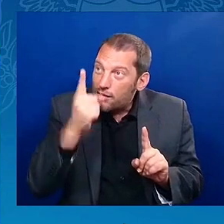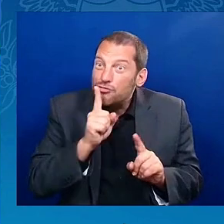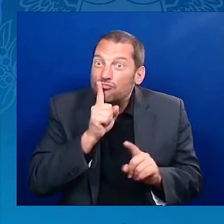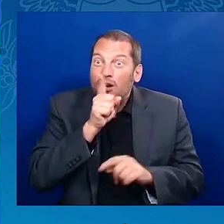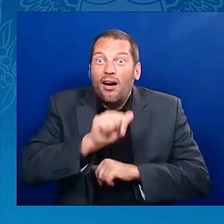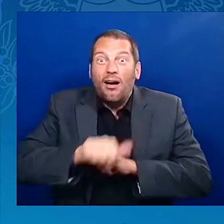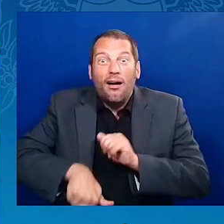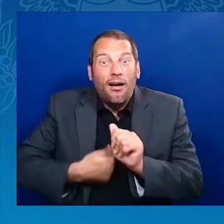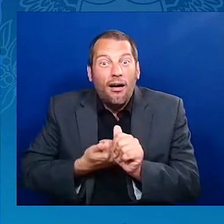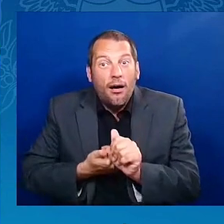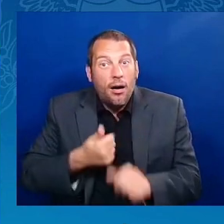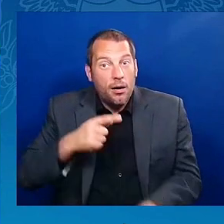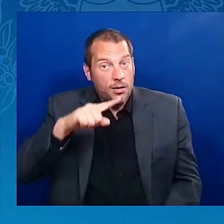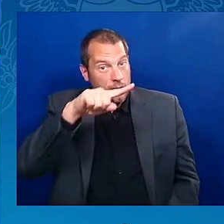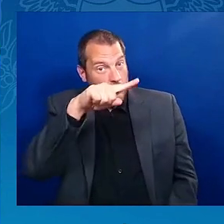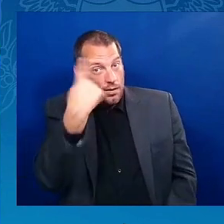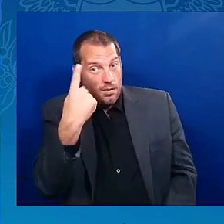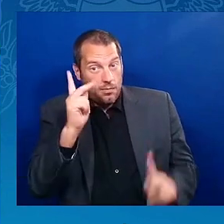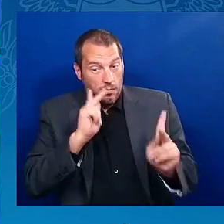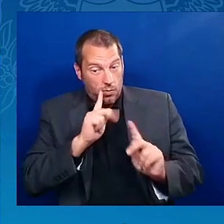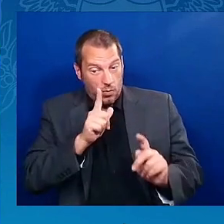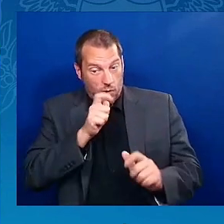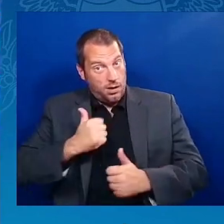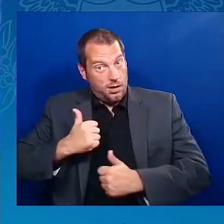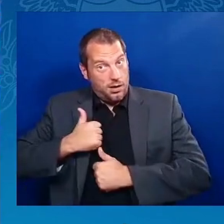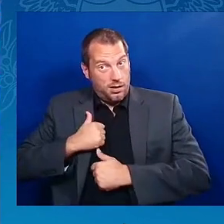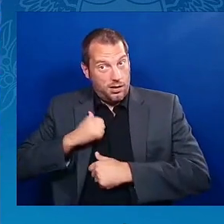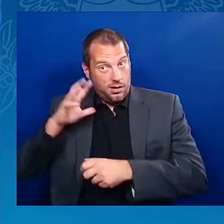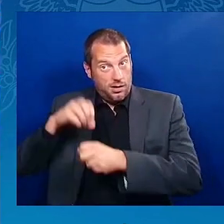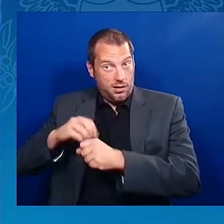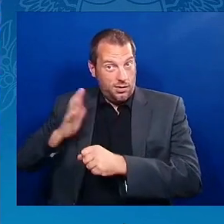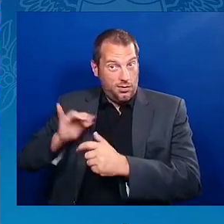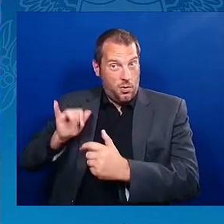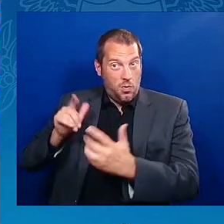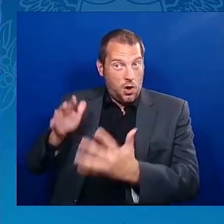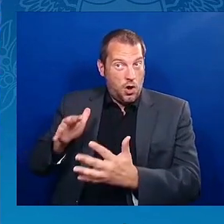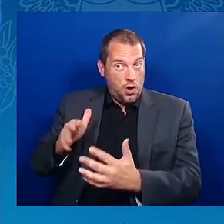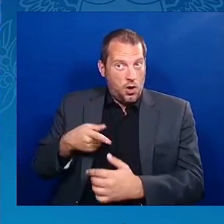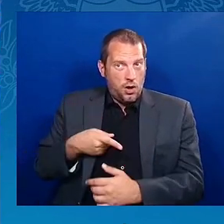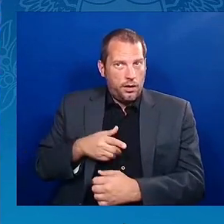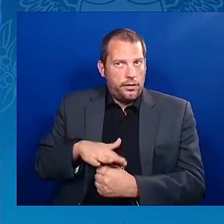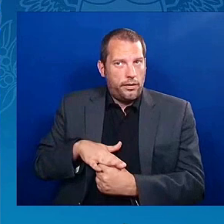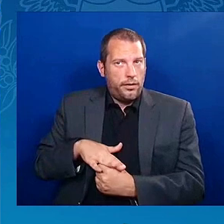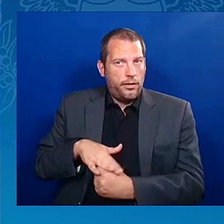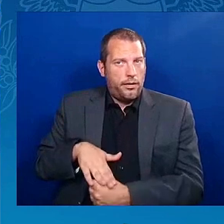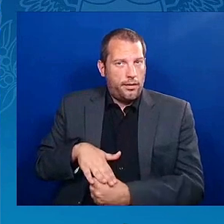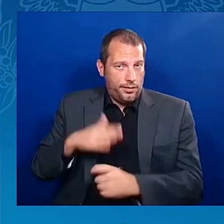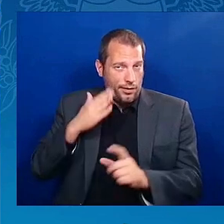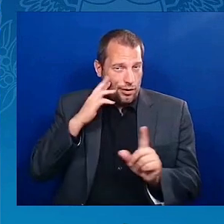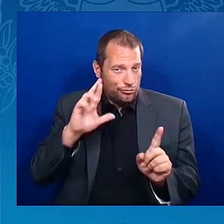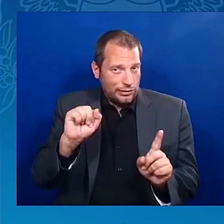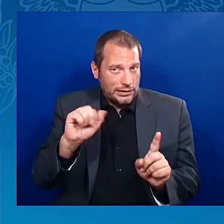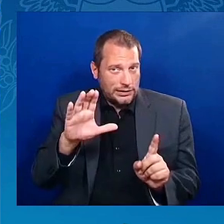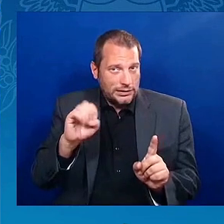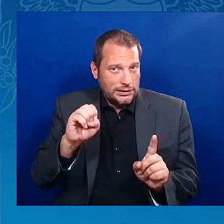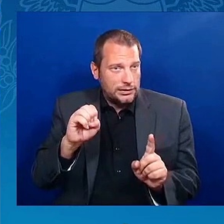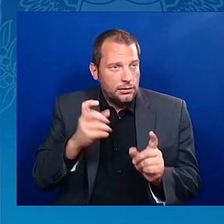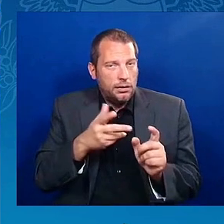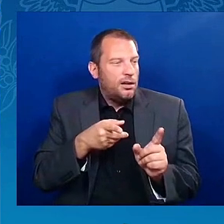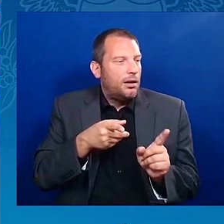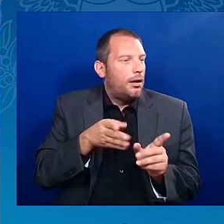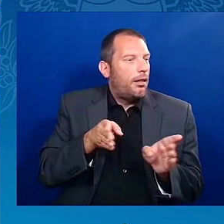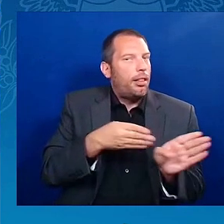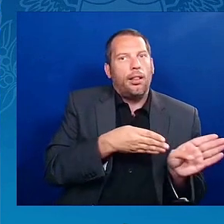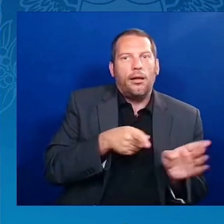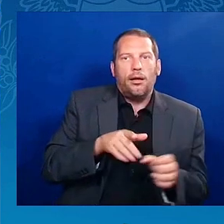of what we know to be racial bias and racism in the system, did not receive those loans at the same rate. So where